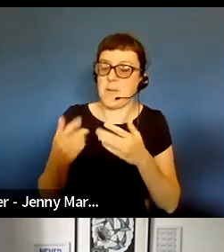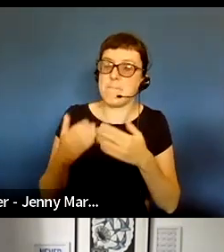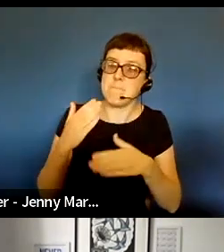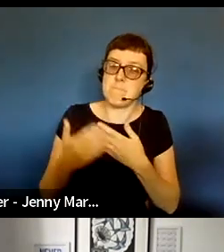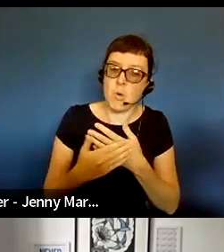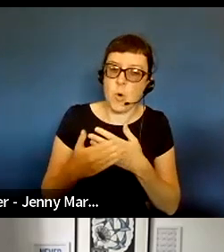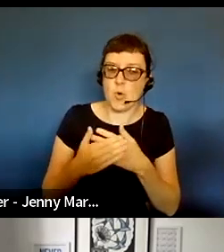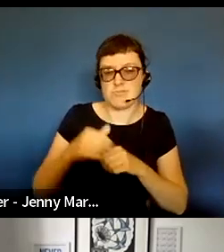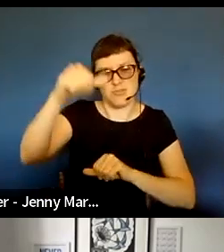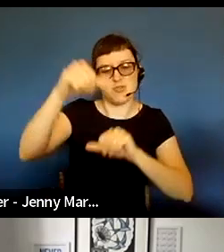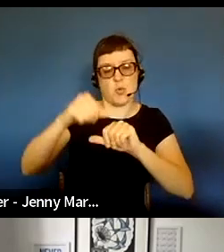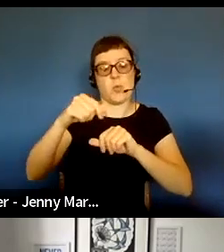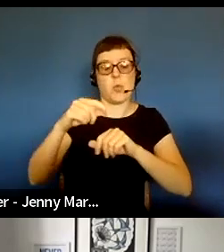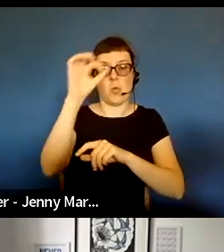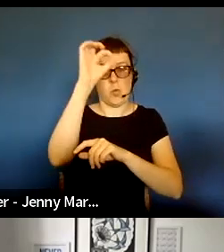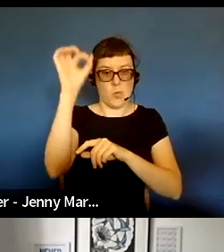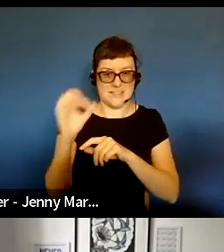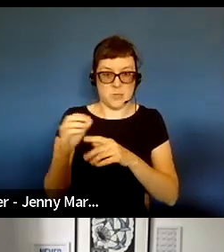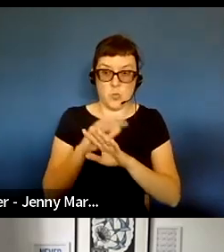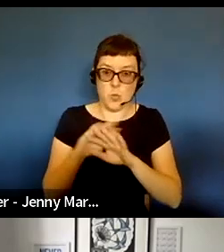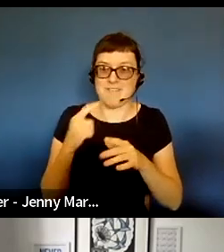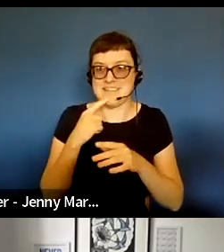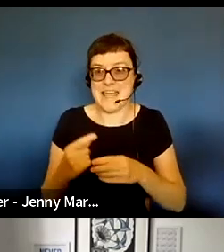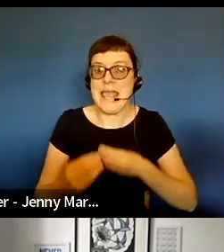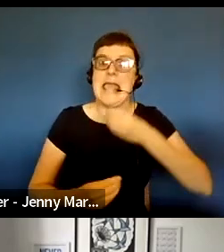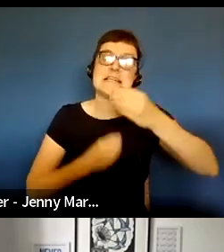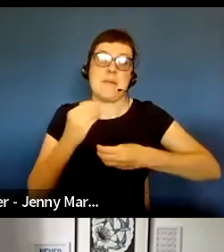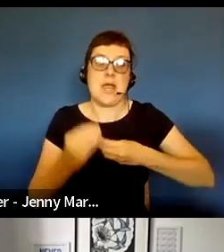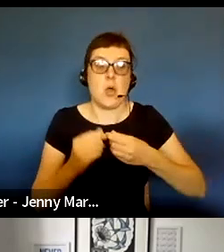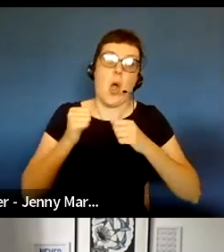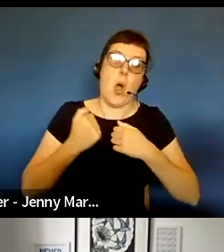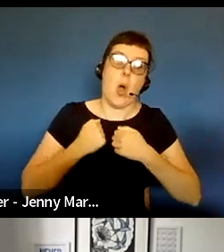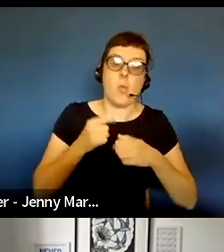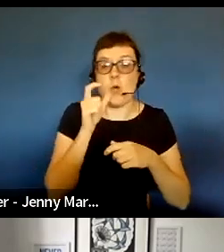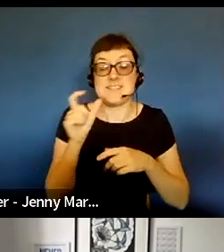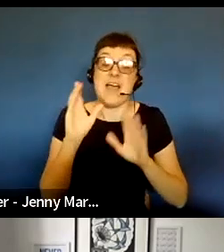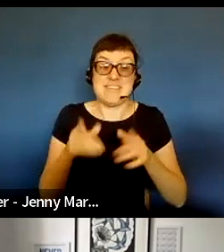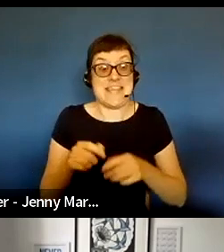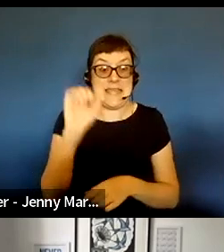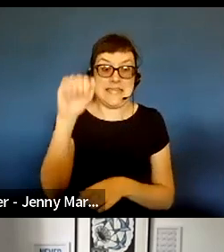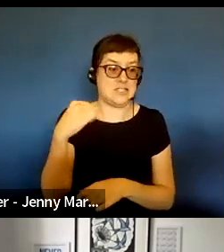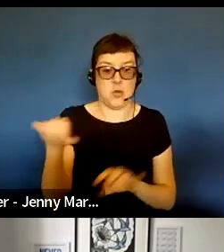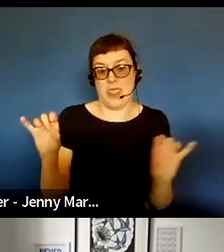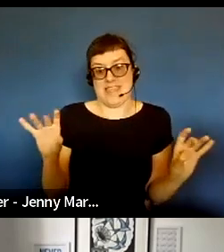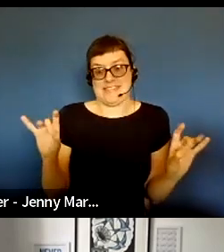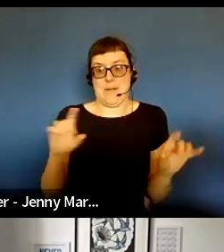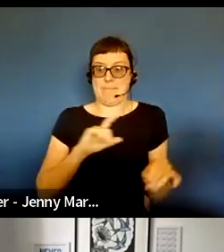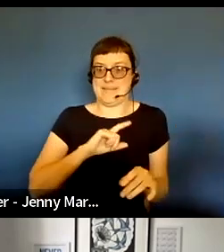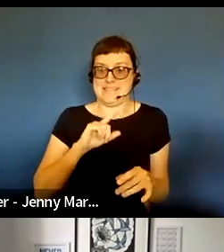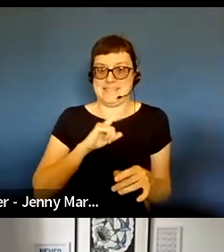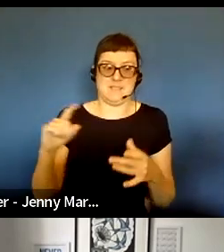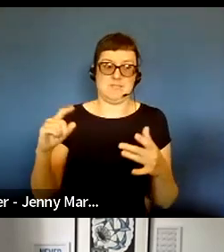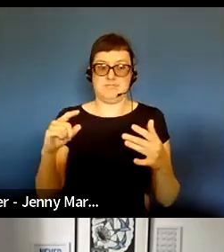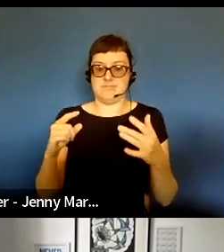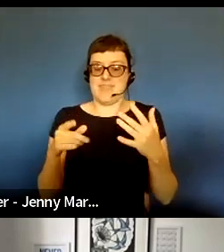with the questions we ask. They, you know, we can no longer say, you know, express in your own words. We sort of need a yes or a no, because ultimately this is being filtered and taken